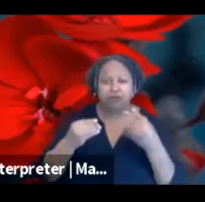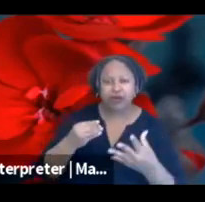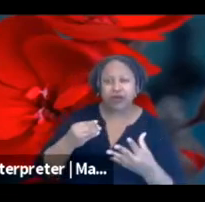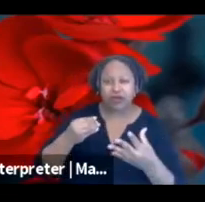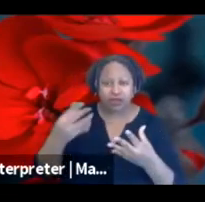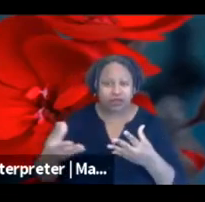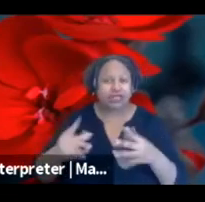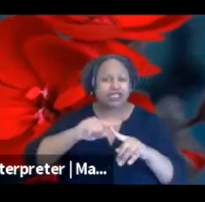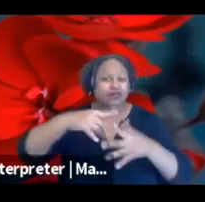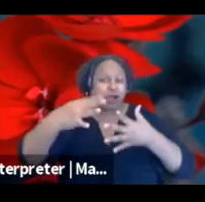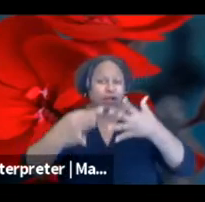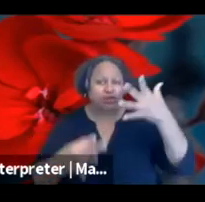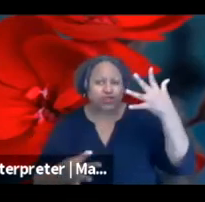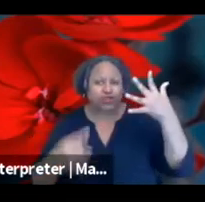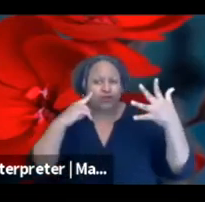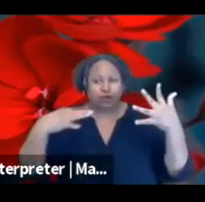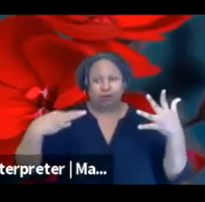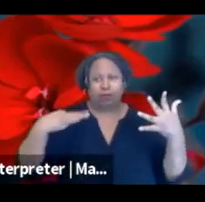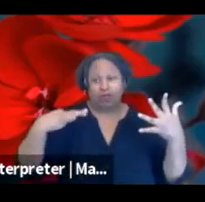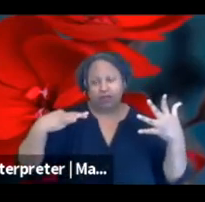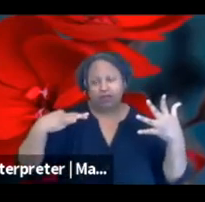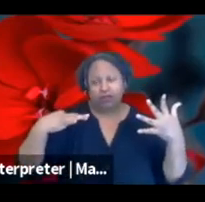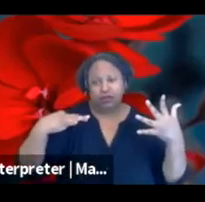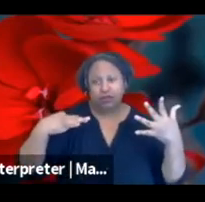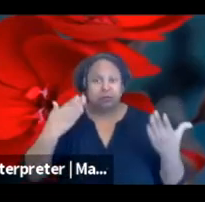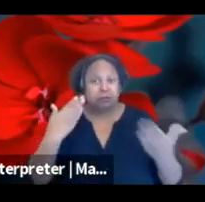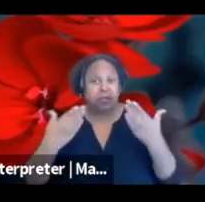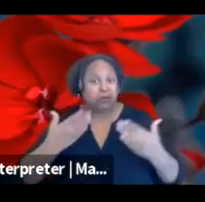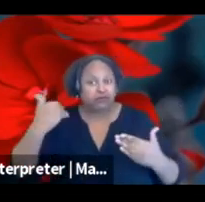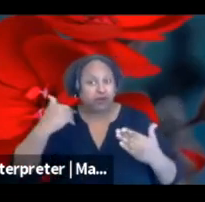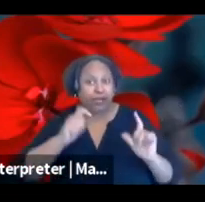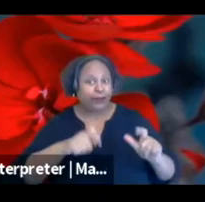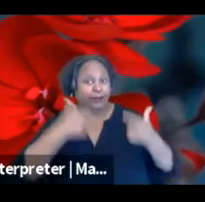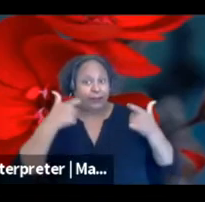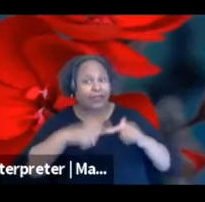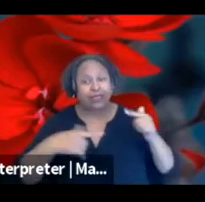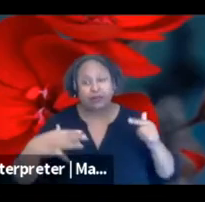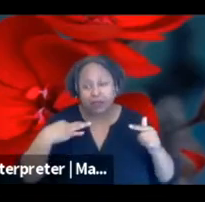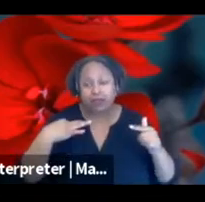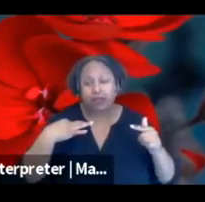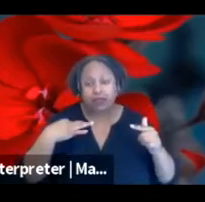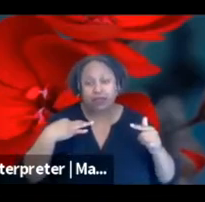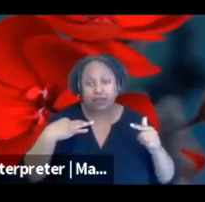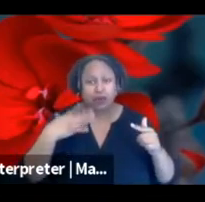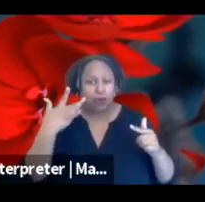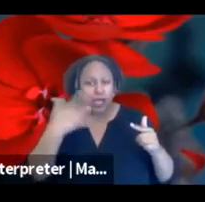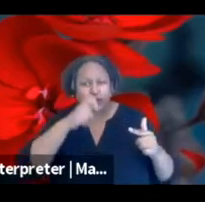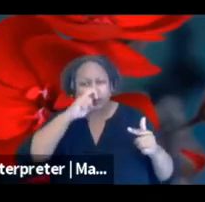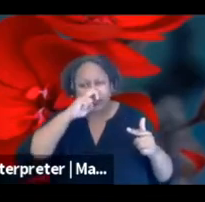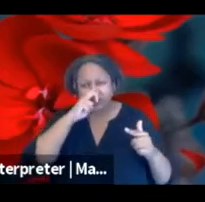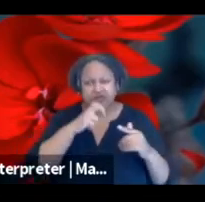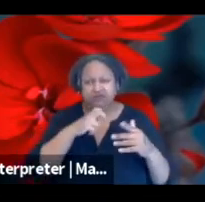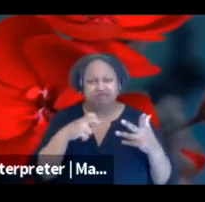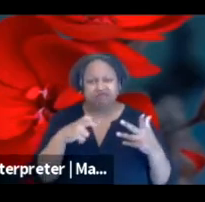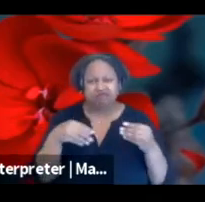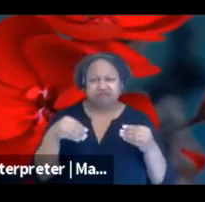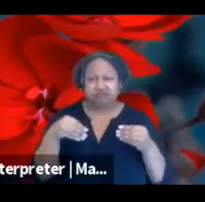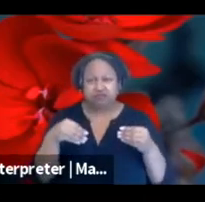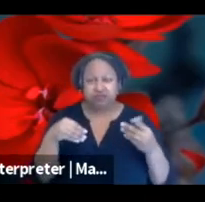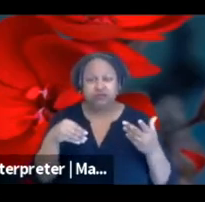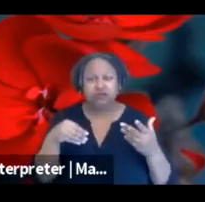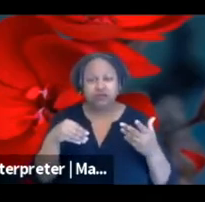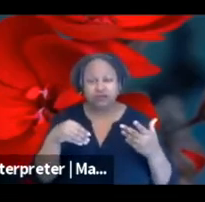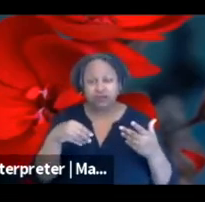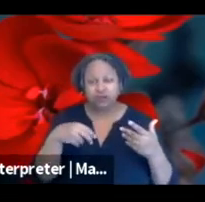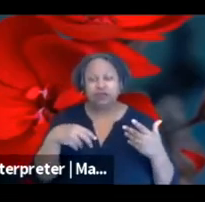people that perhaps they haven't had previously. So that's where some change,